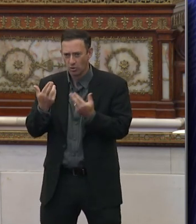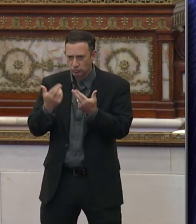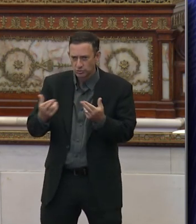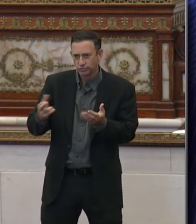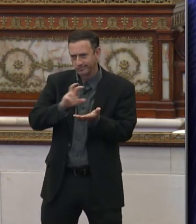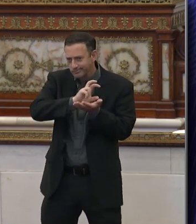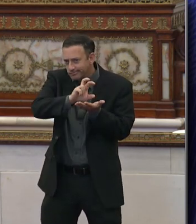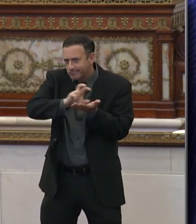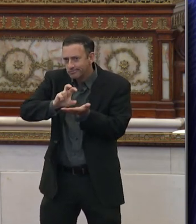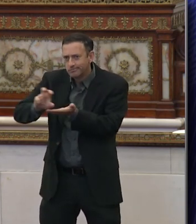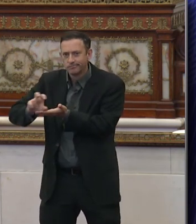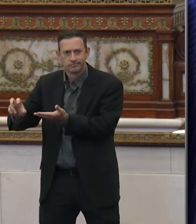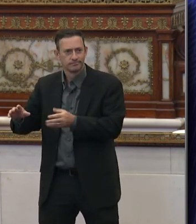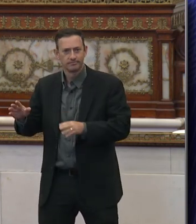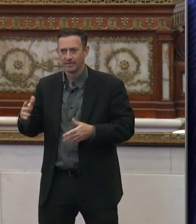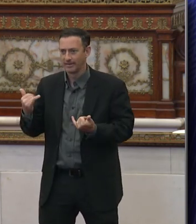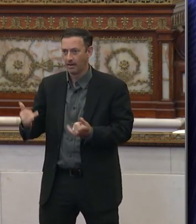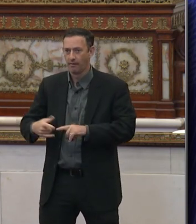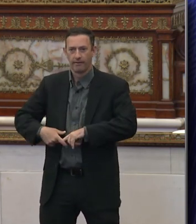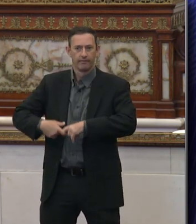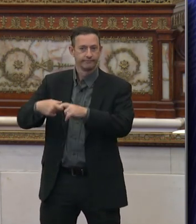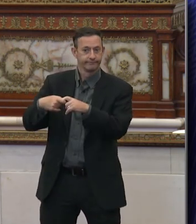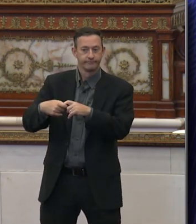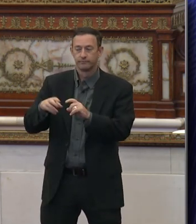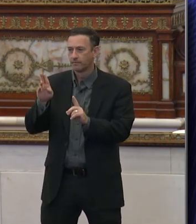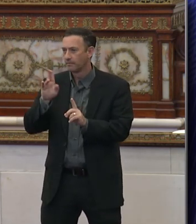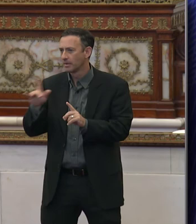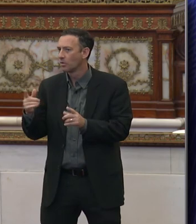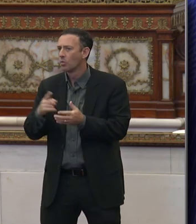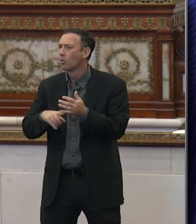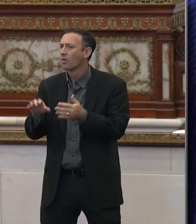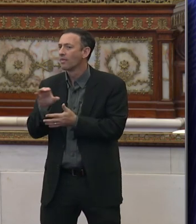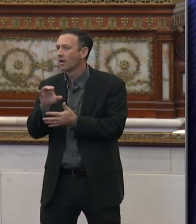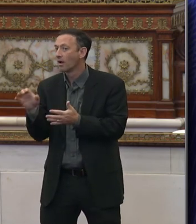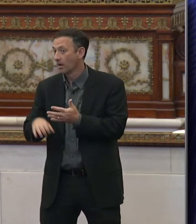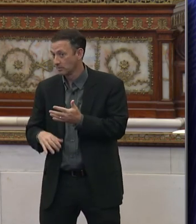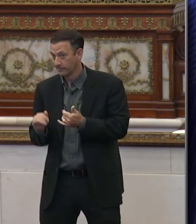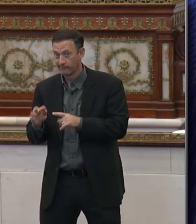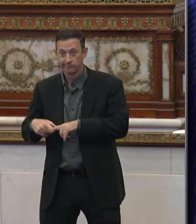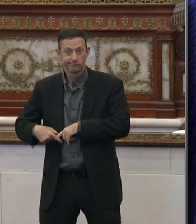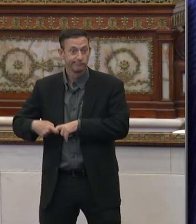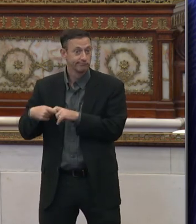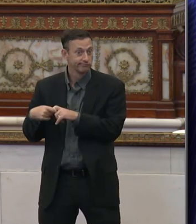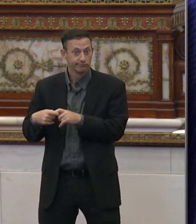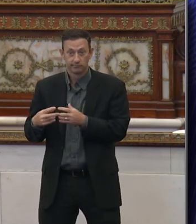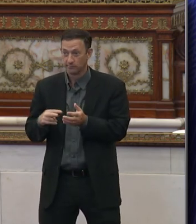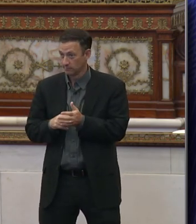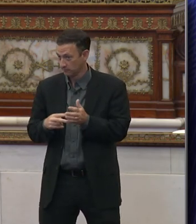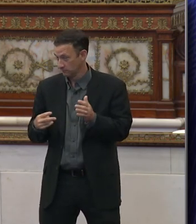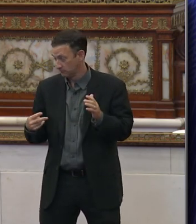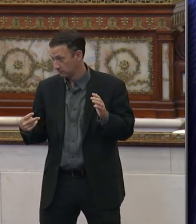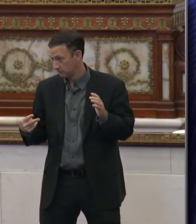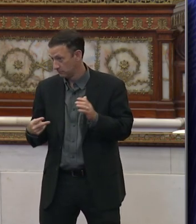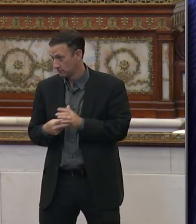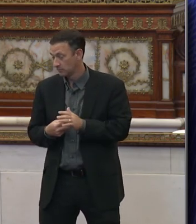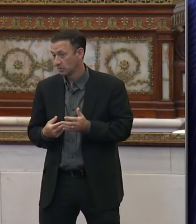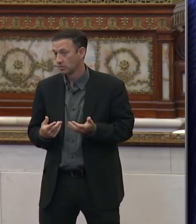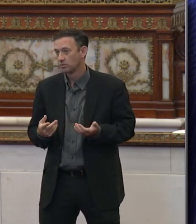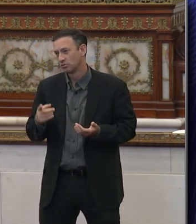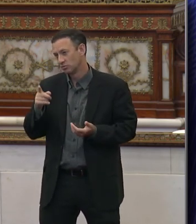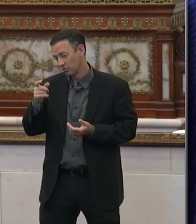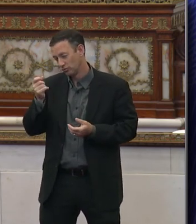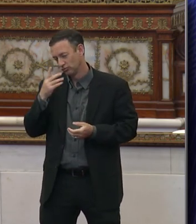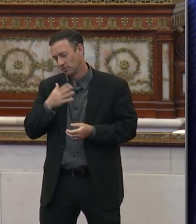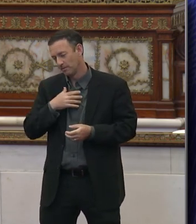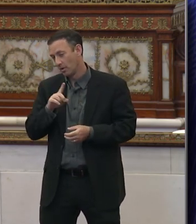we haven't been able to move forward with this bill. What is the consequences going to be? Like, are we looking at a position? Well, you should be able to